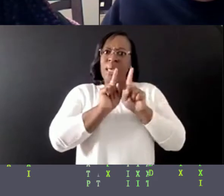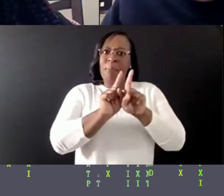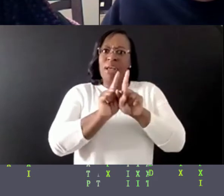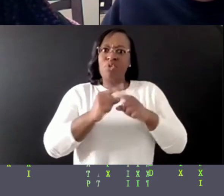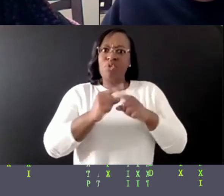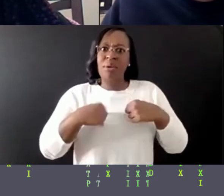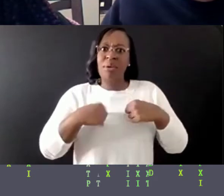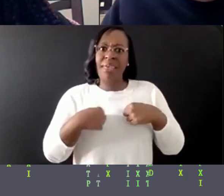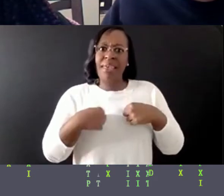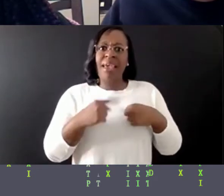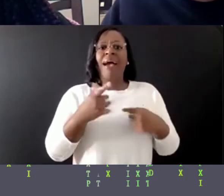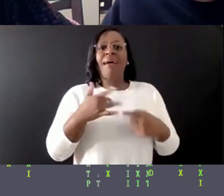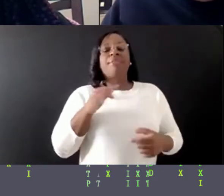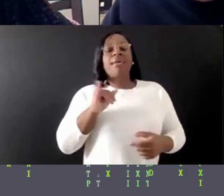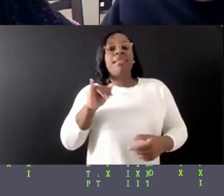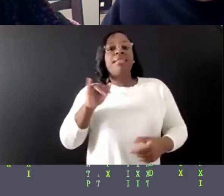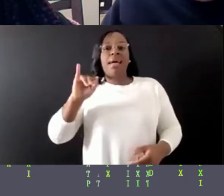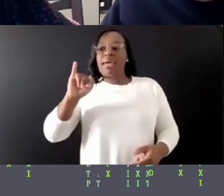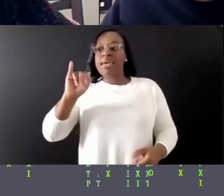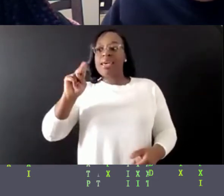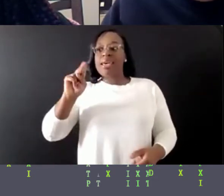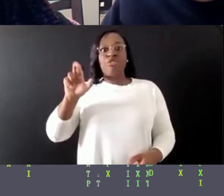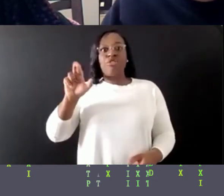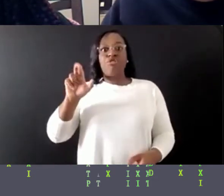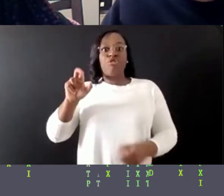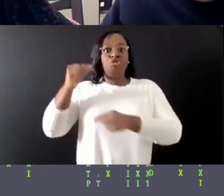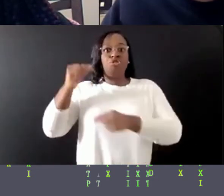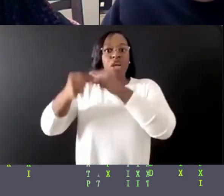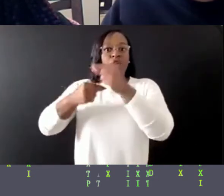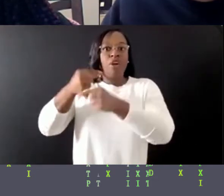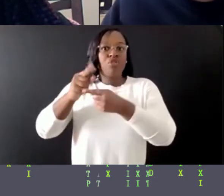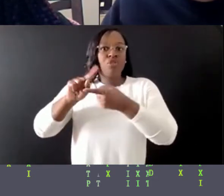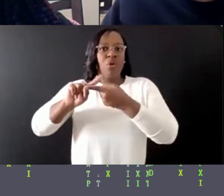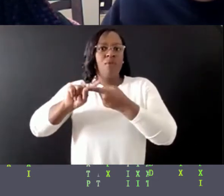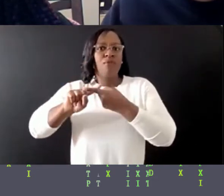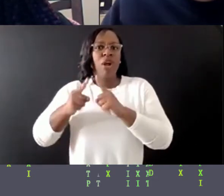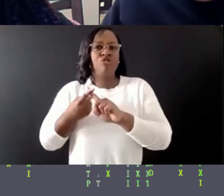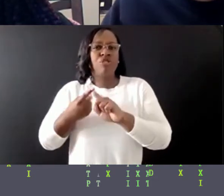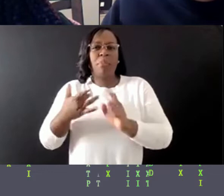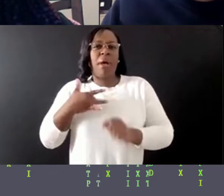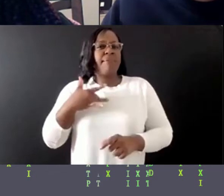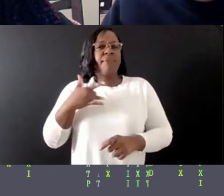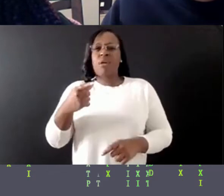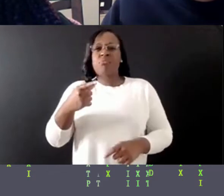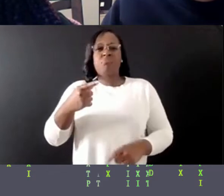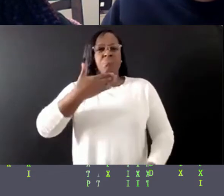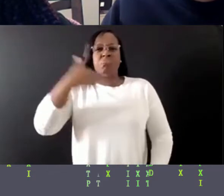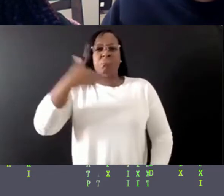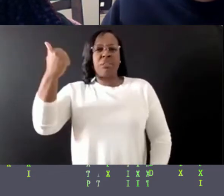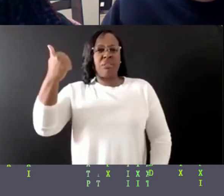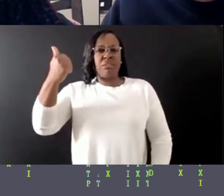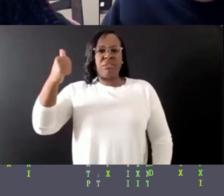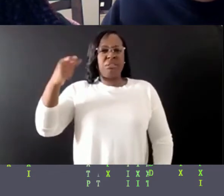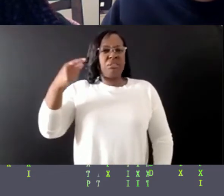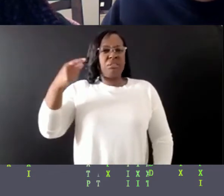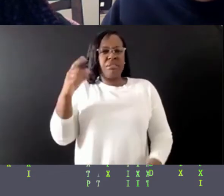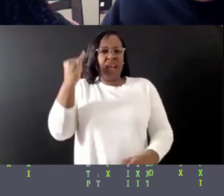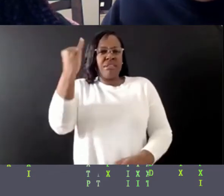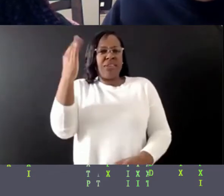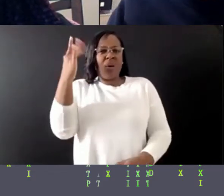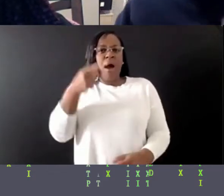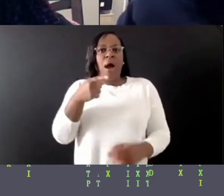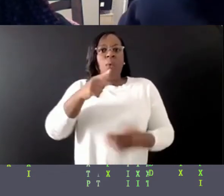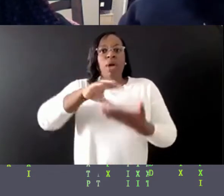intergenerational friendships and things like that because we all learn all kinds of different things and we're able to develop each other in different ways.